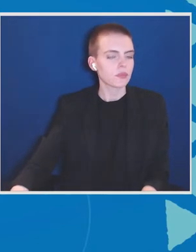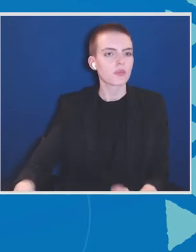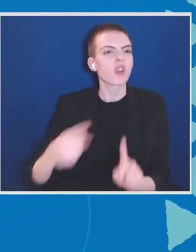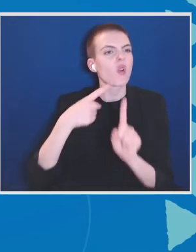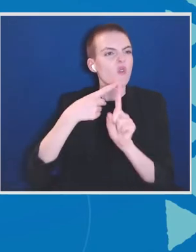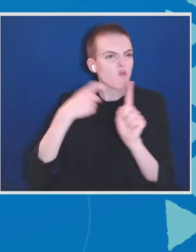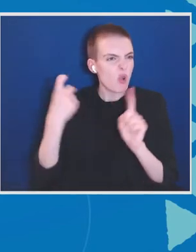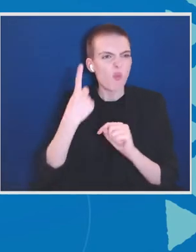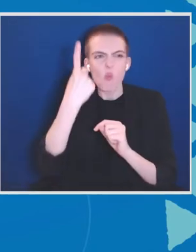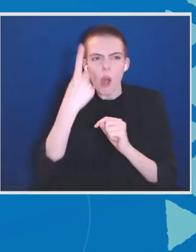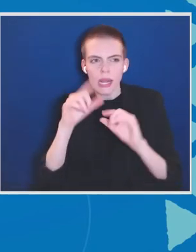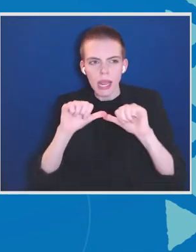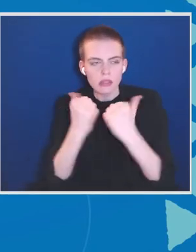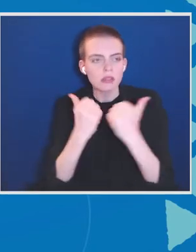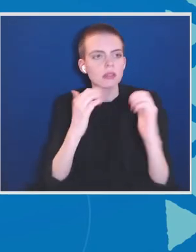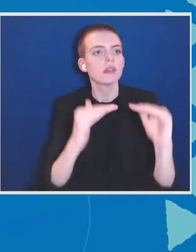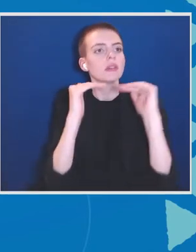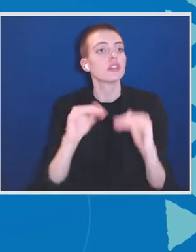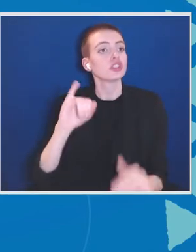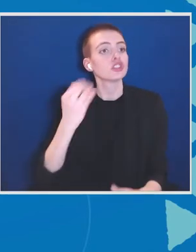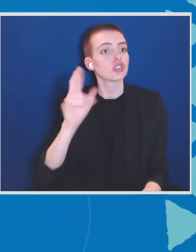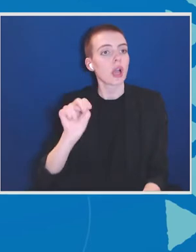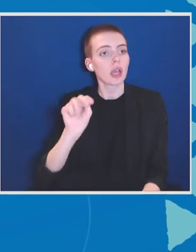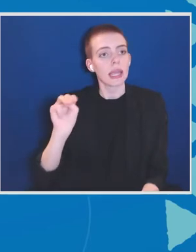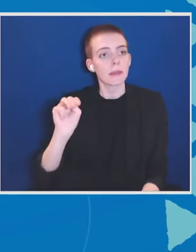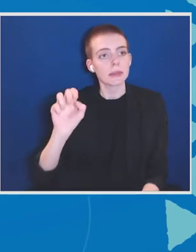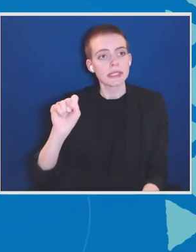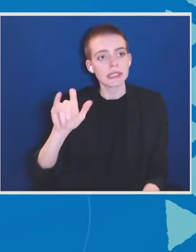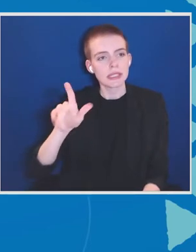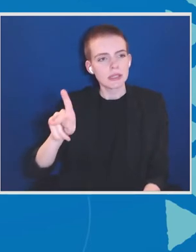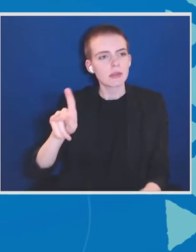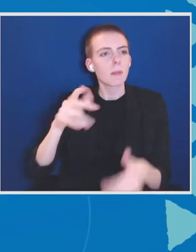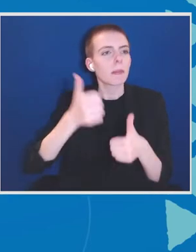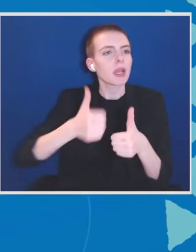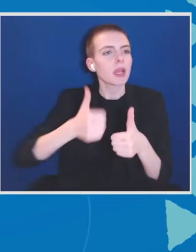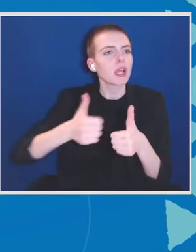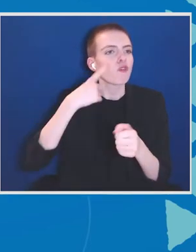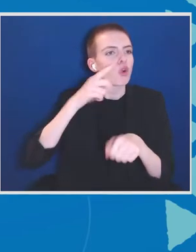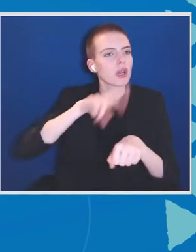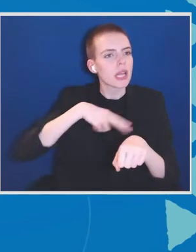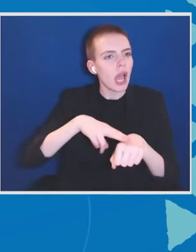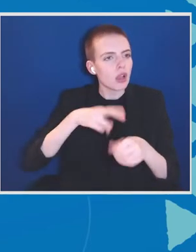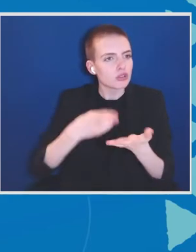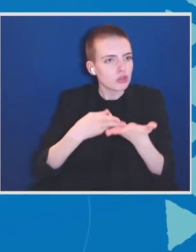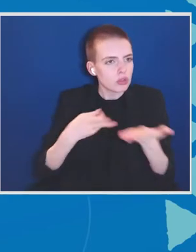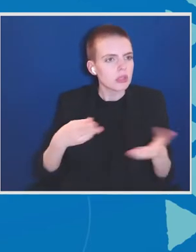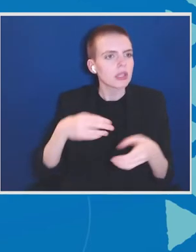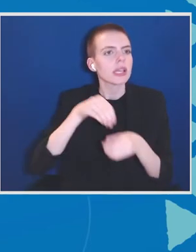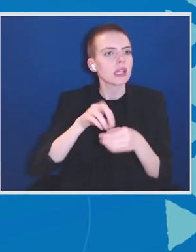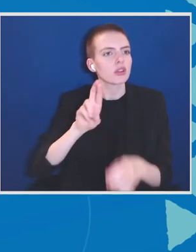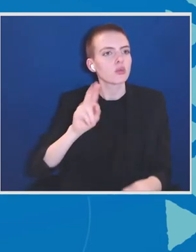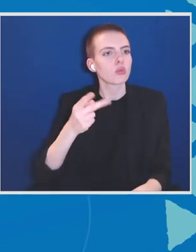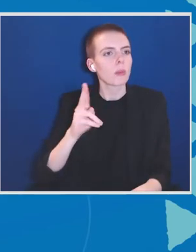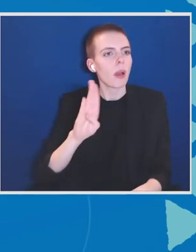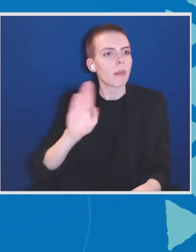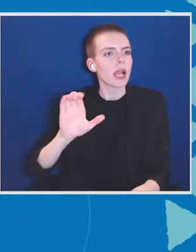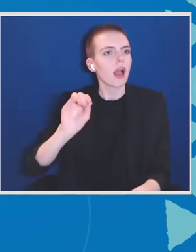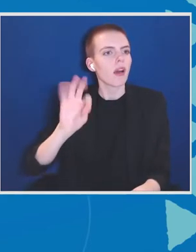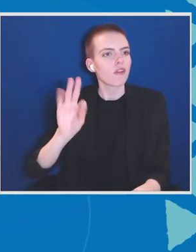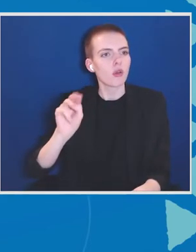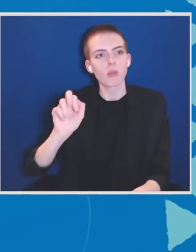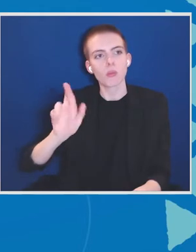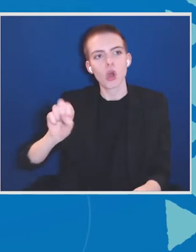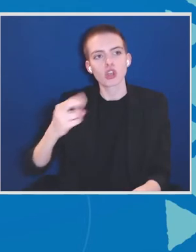John M. Silk, Minister of Natural Resources and Commerce, Republic of the Marshall Islands, and Mr. David